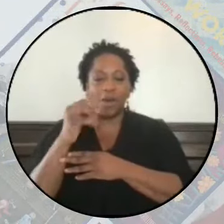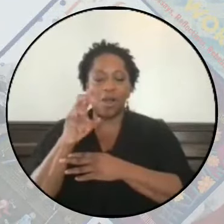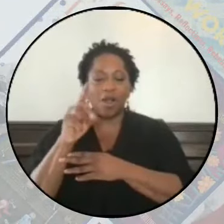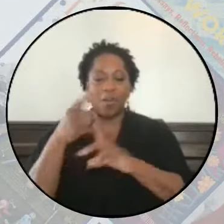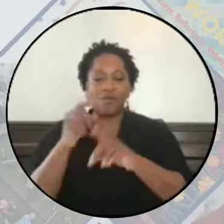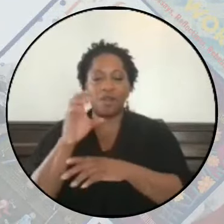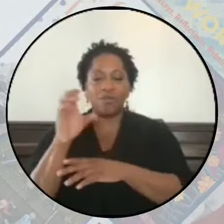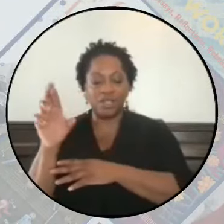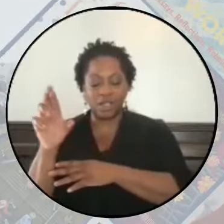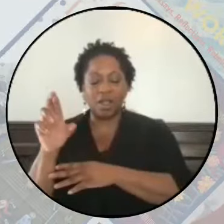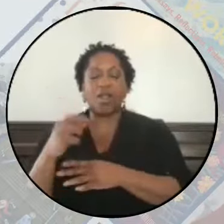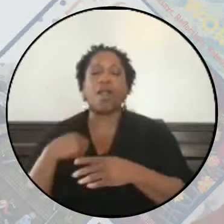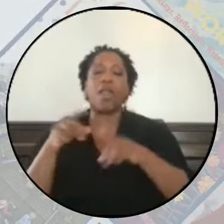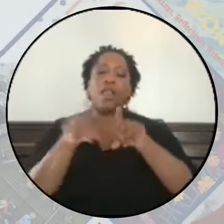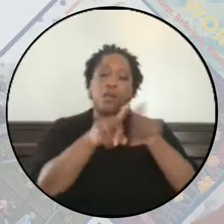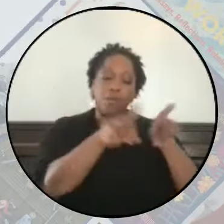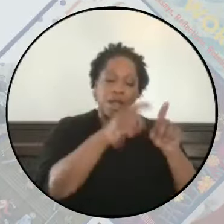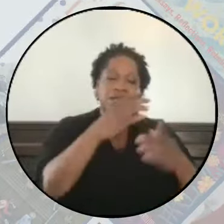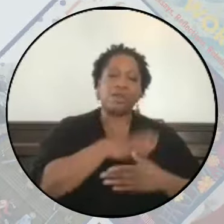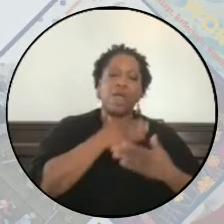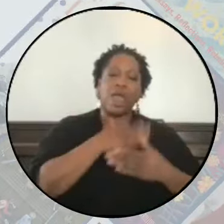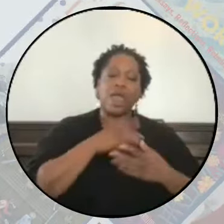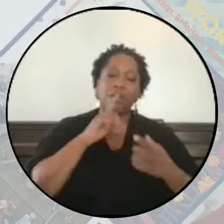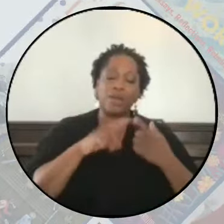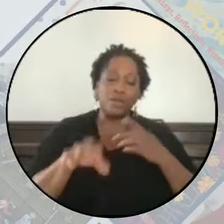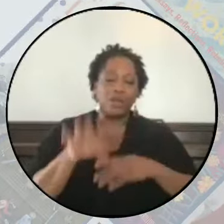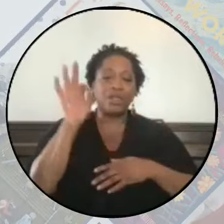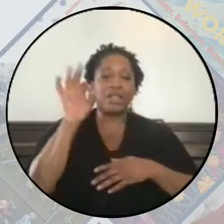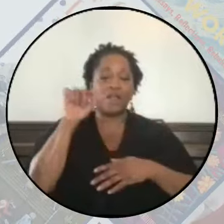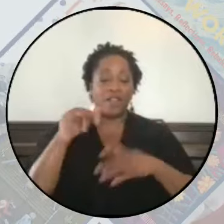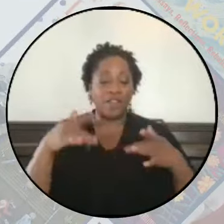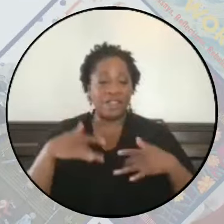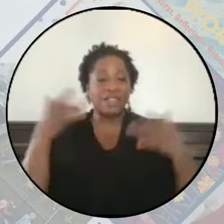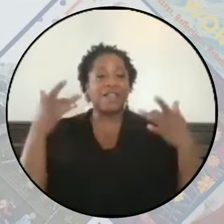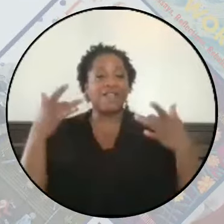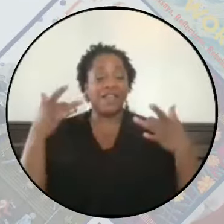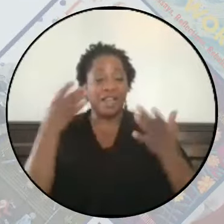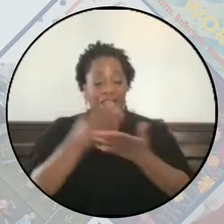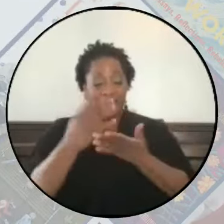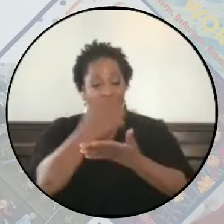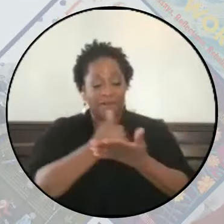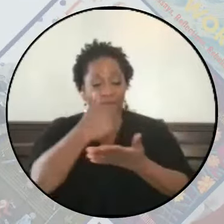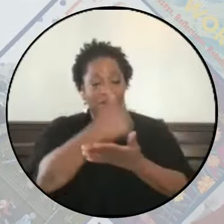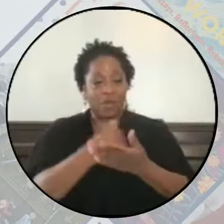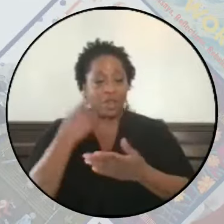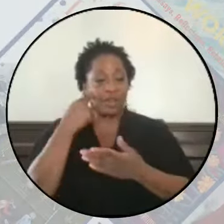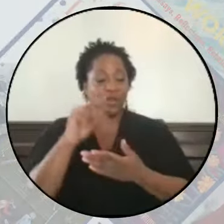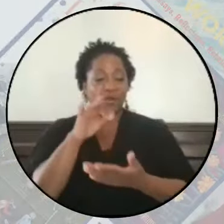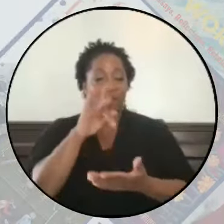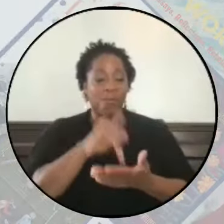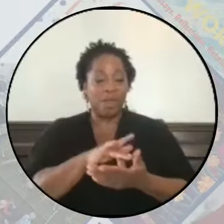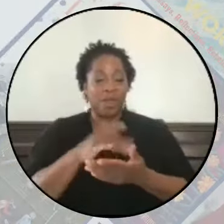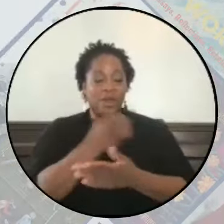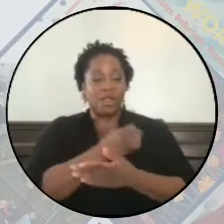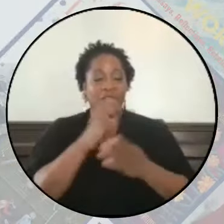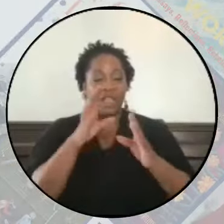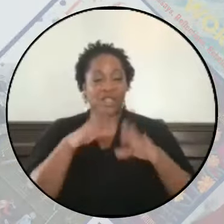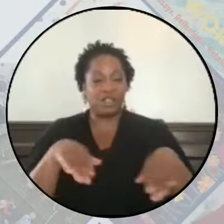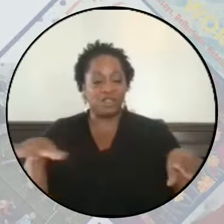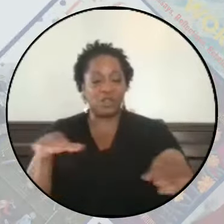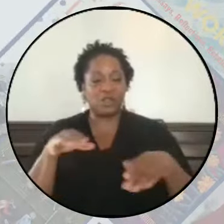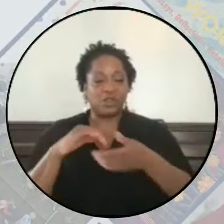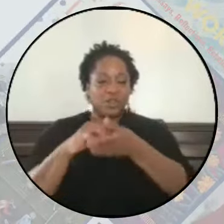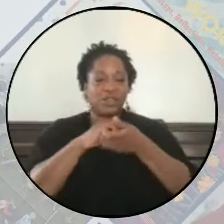And I'm also happy to discover that this event is a fundraiser for Middle East Children's Alliance,